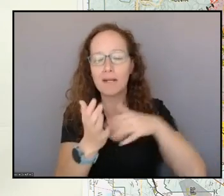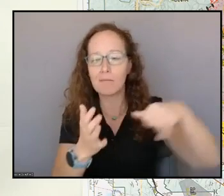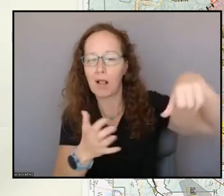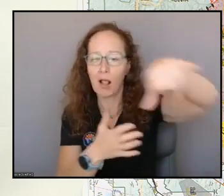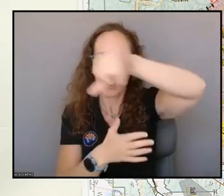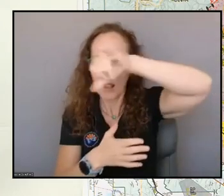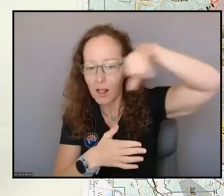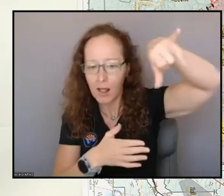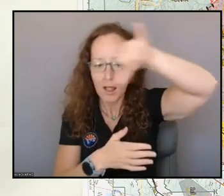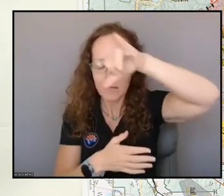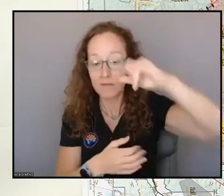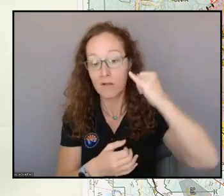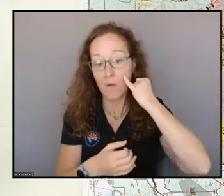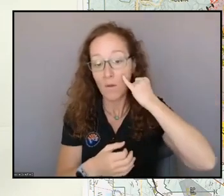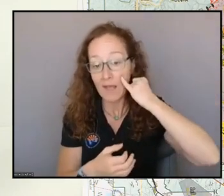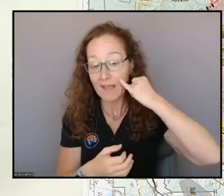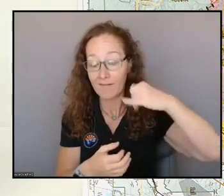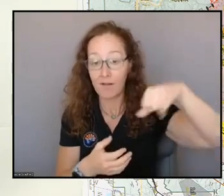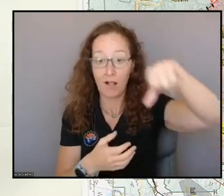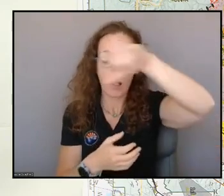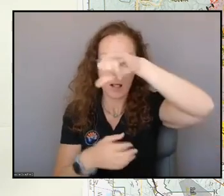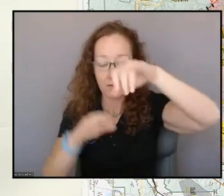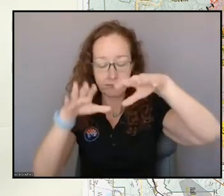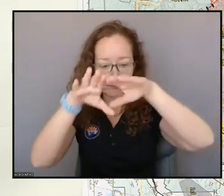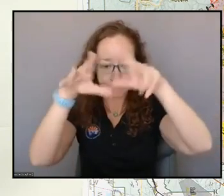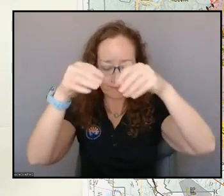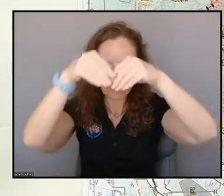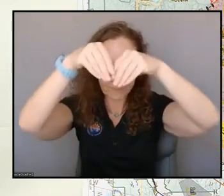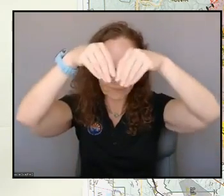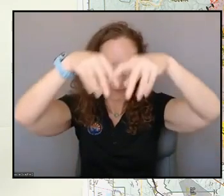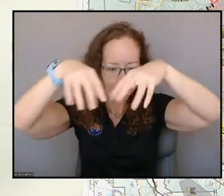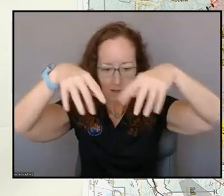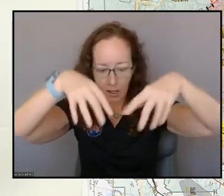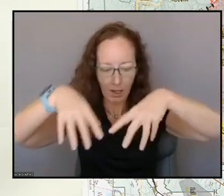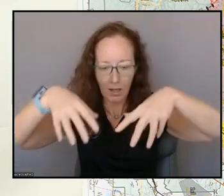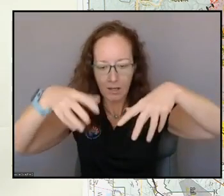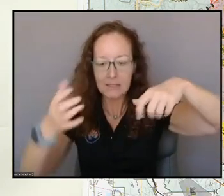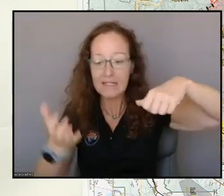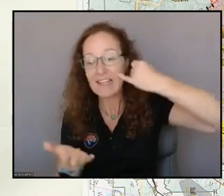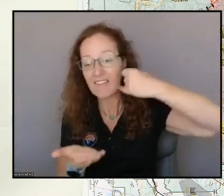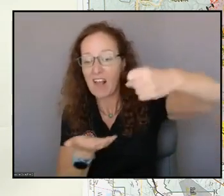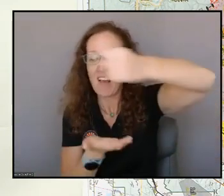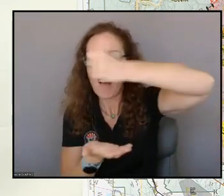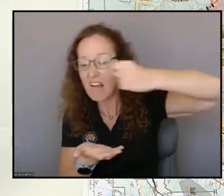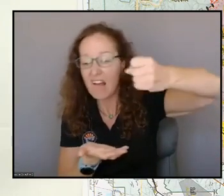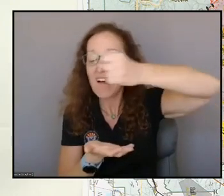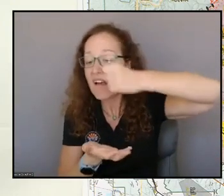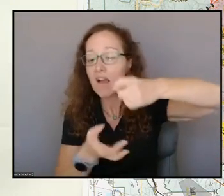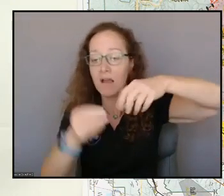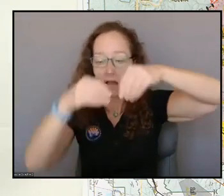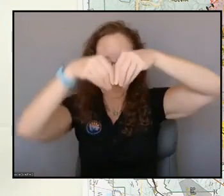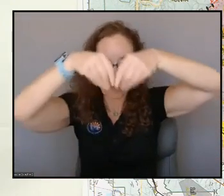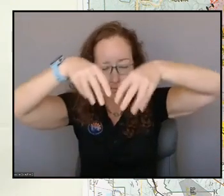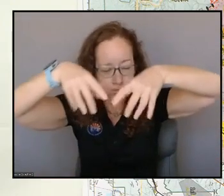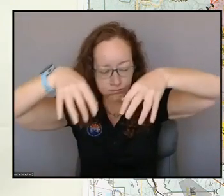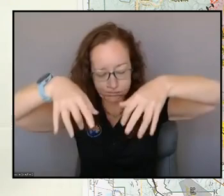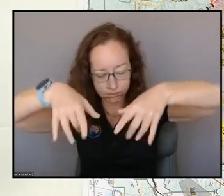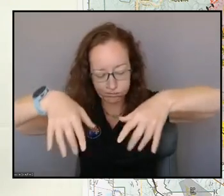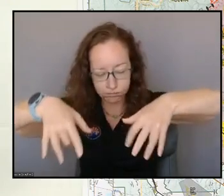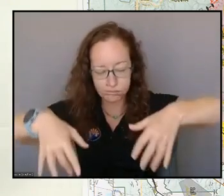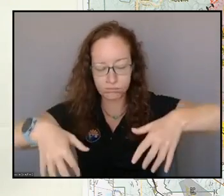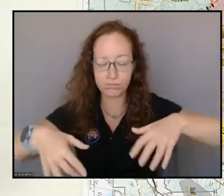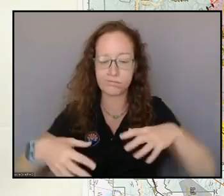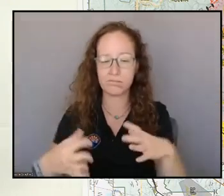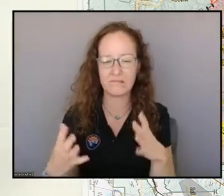really mess things up, it's going to affect everything below it, because sour cream is thick and likes to just grab on to stuff